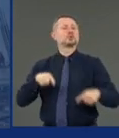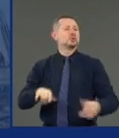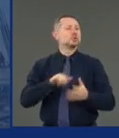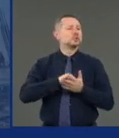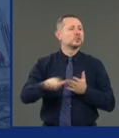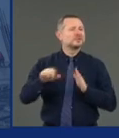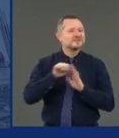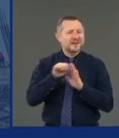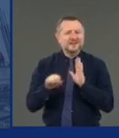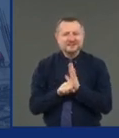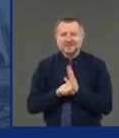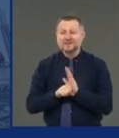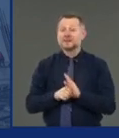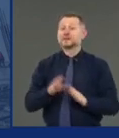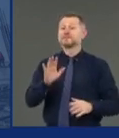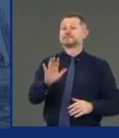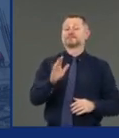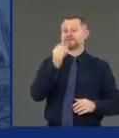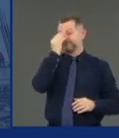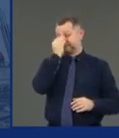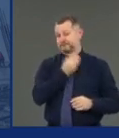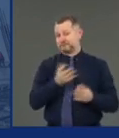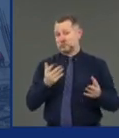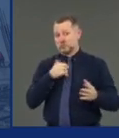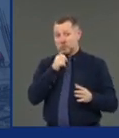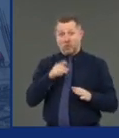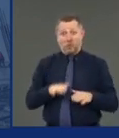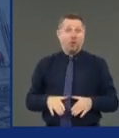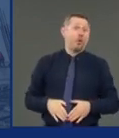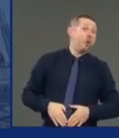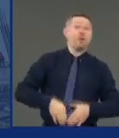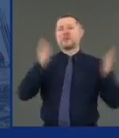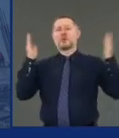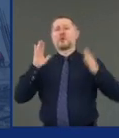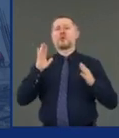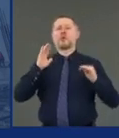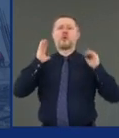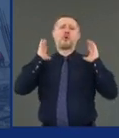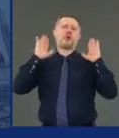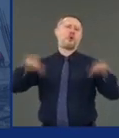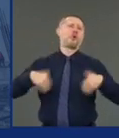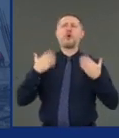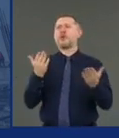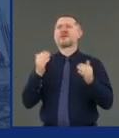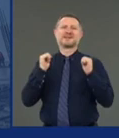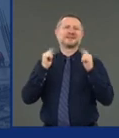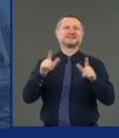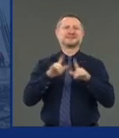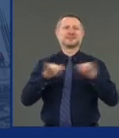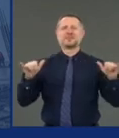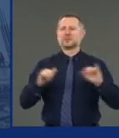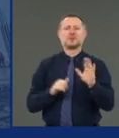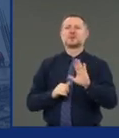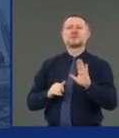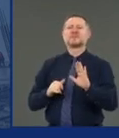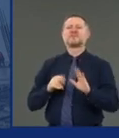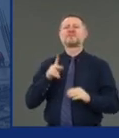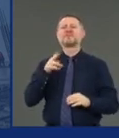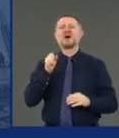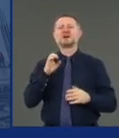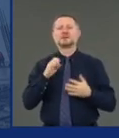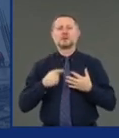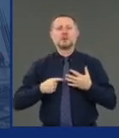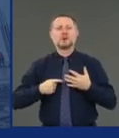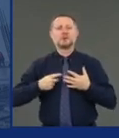everything immediately. You would do it in phases. And you would phase it by the most important businesses,